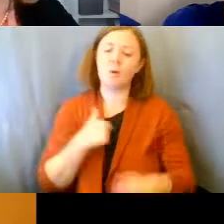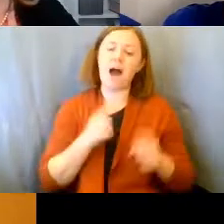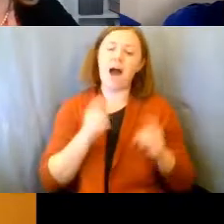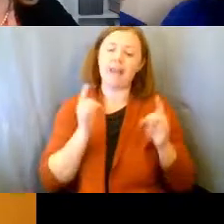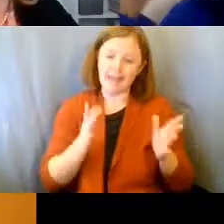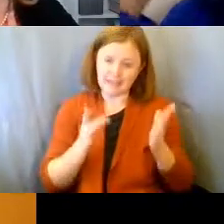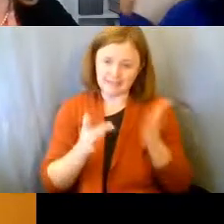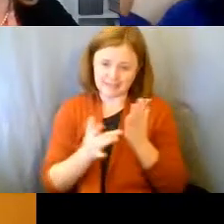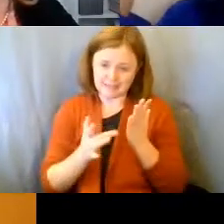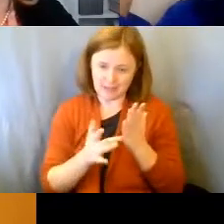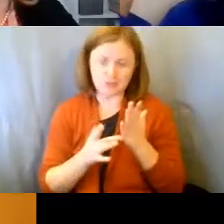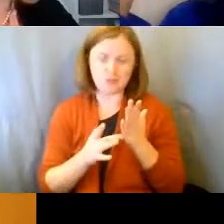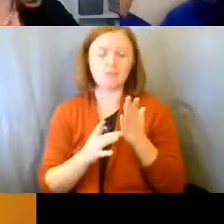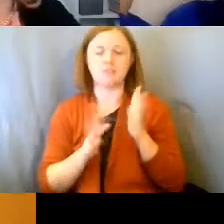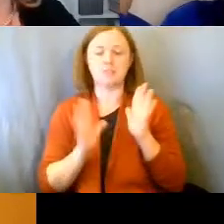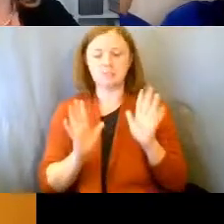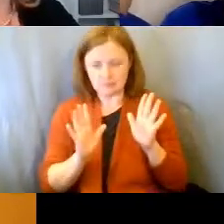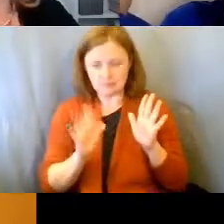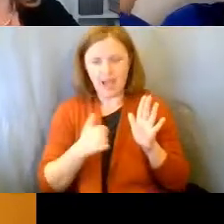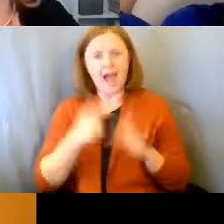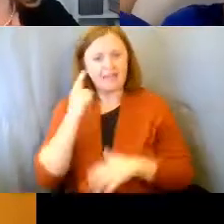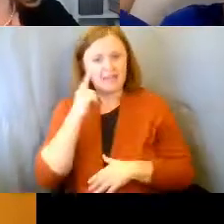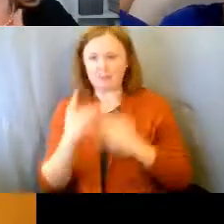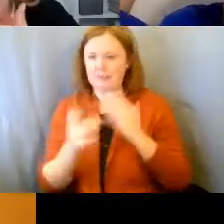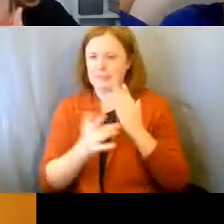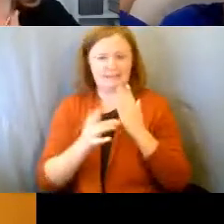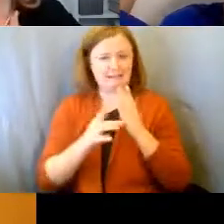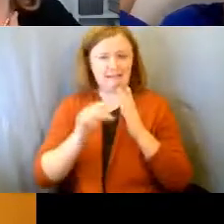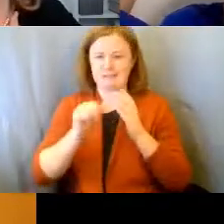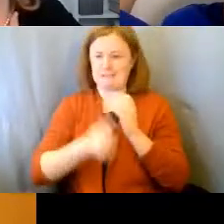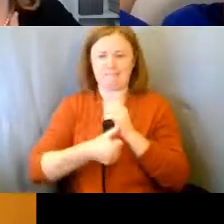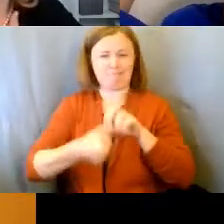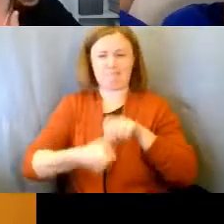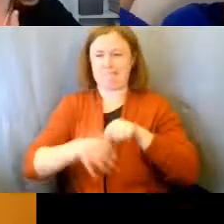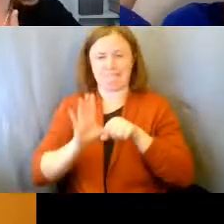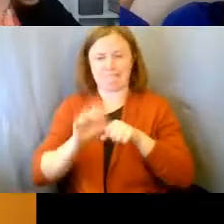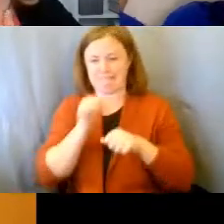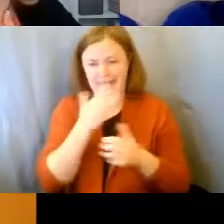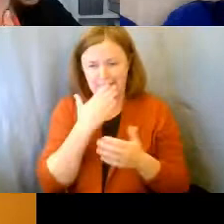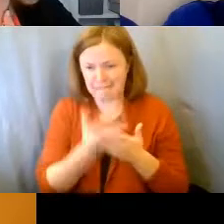technology and I think I'm very technology challenged,